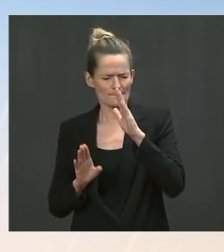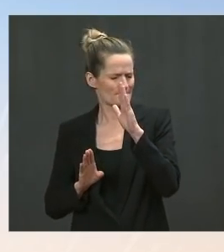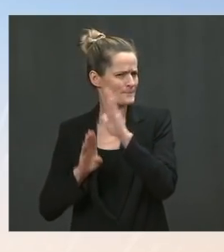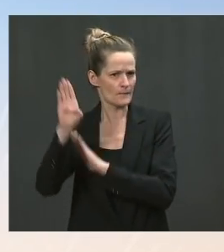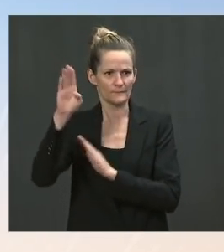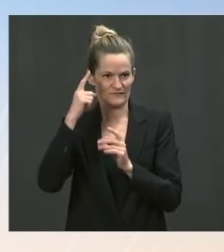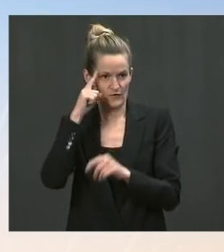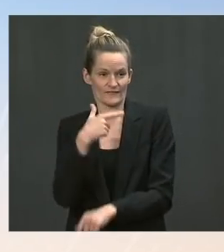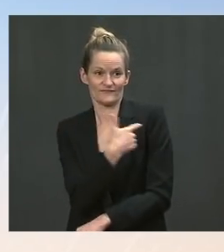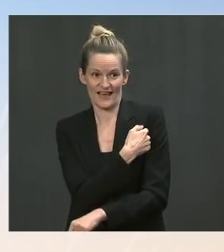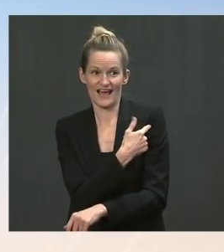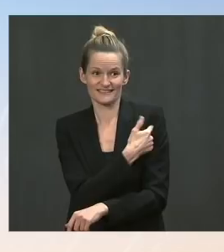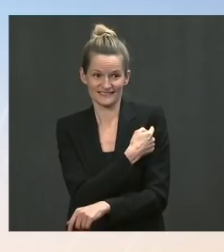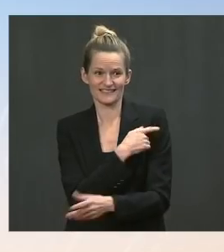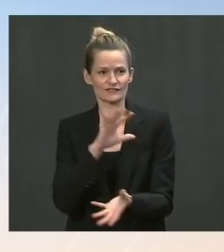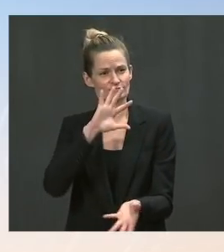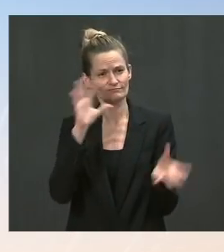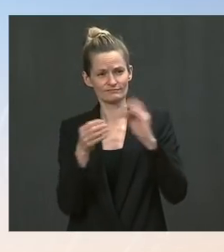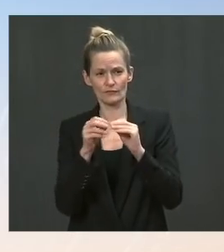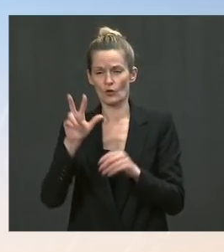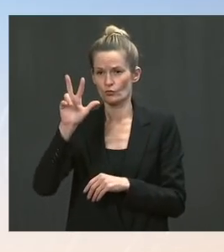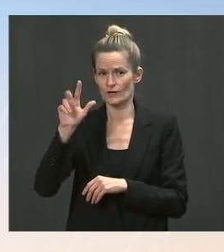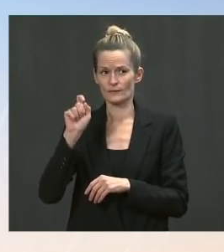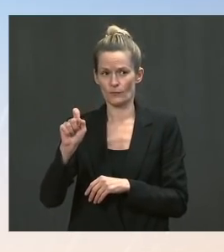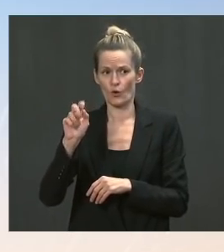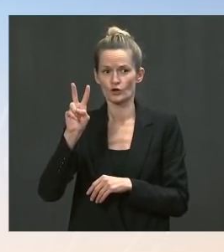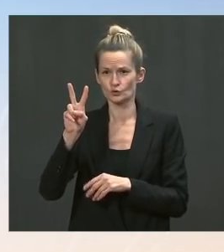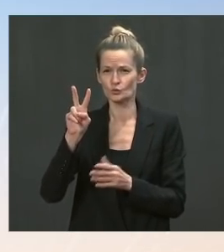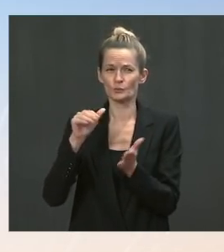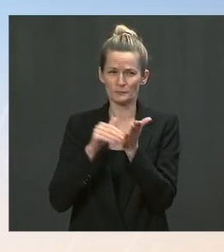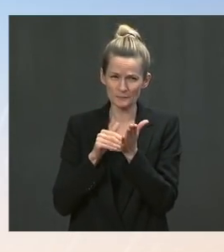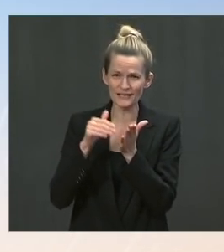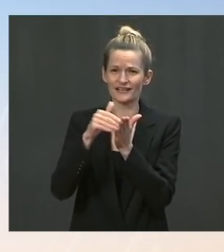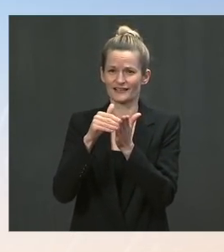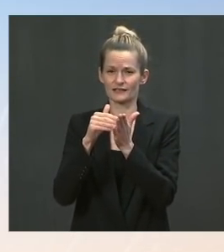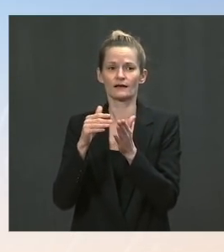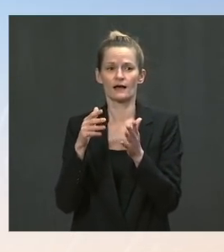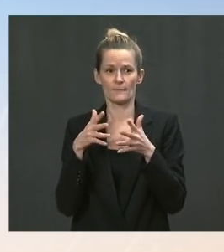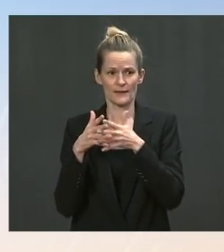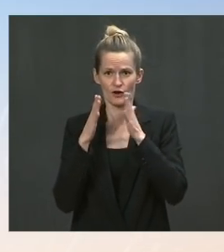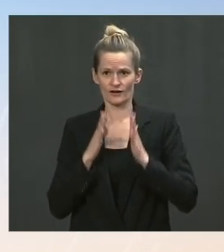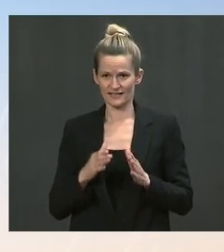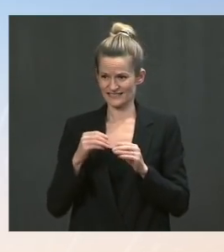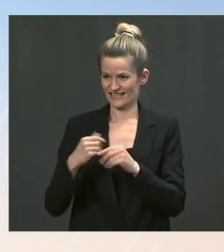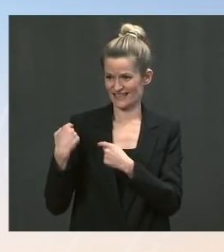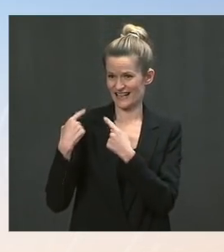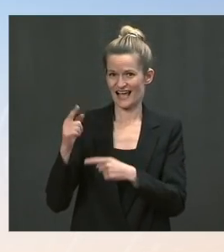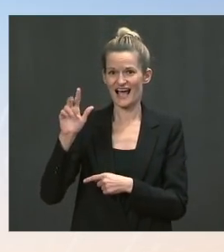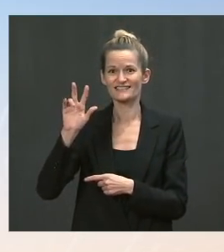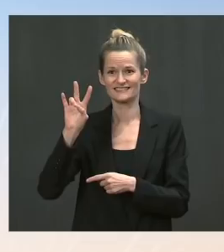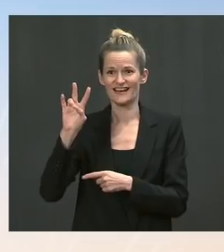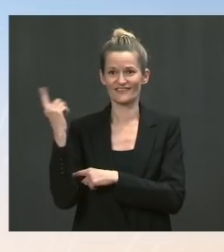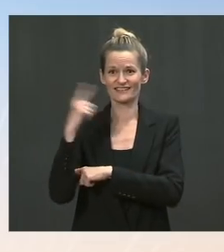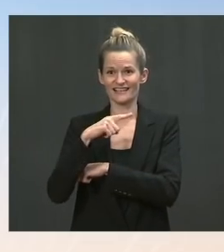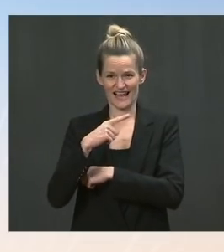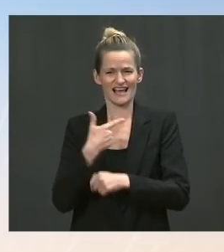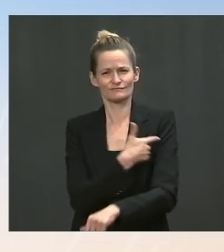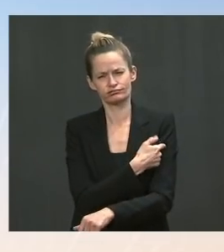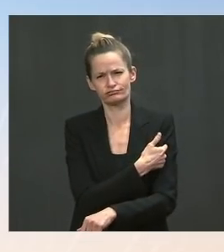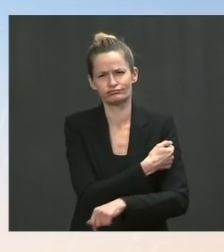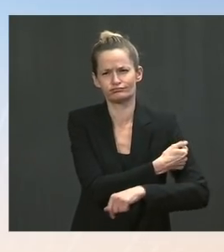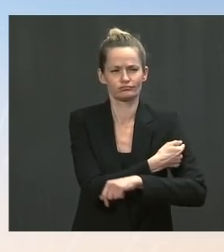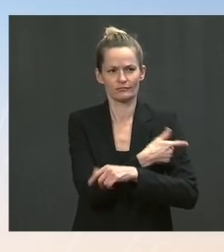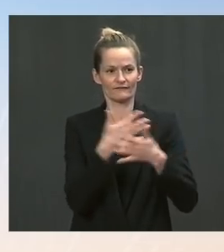have gotten newly vaccinated over the past seven days. And importantly, as we've seen as a trend over the last few weeks, states with the highest